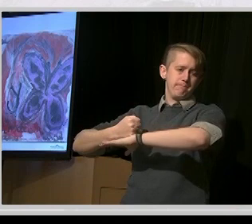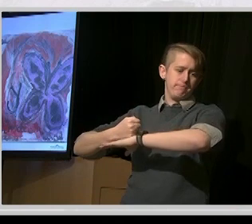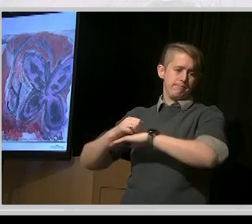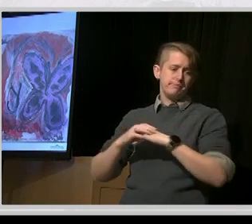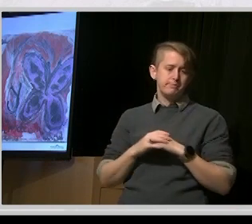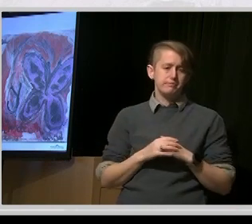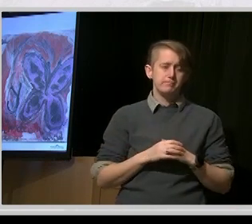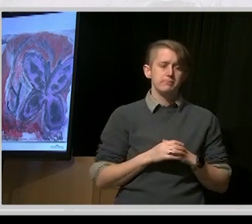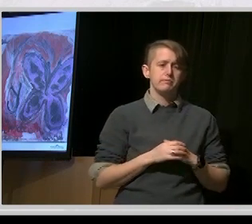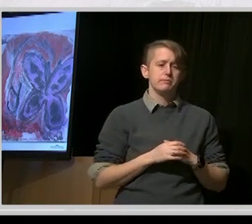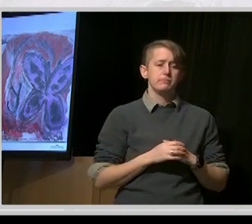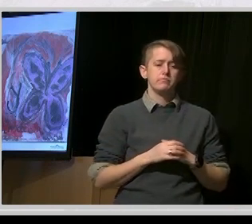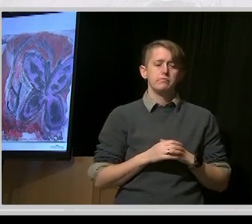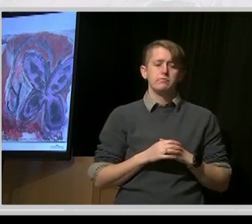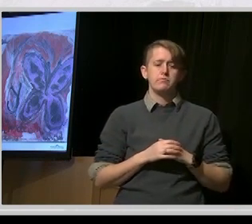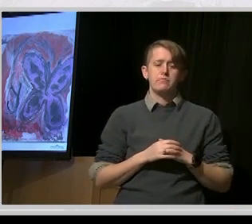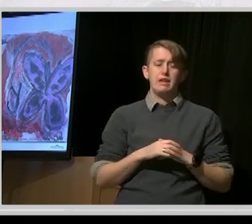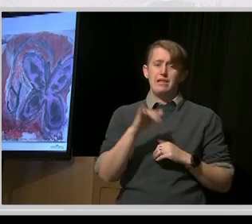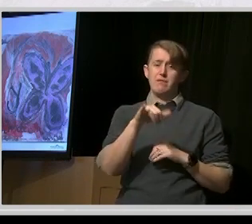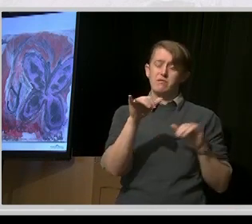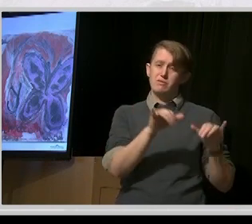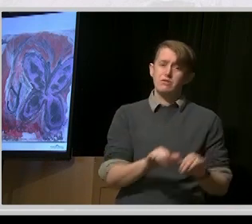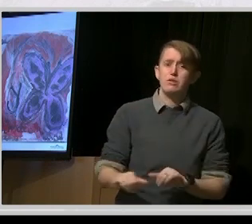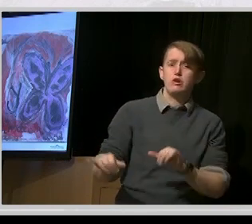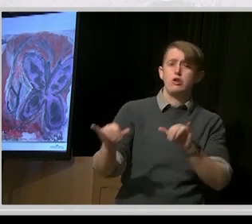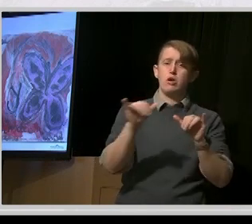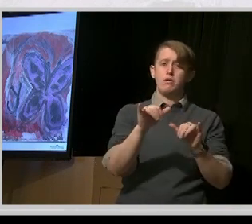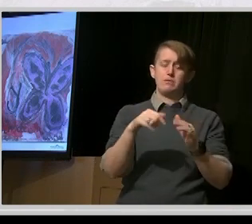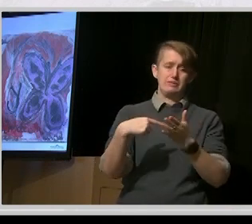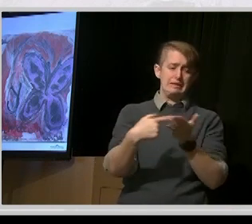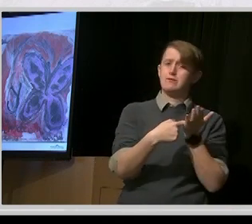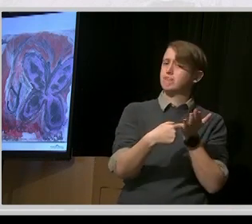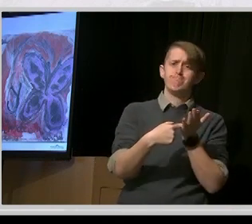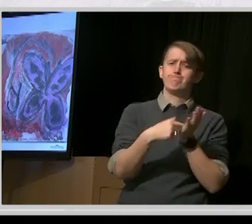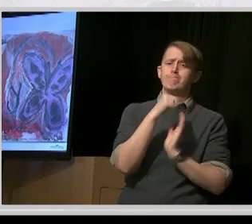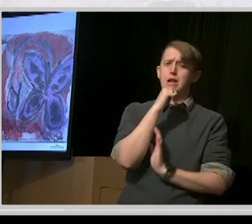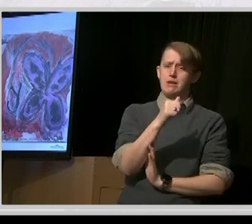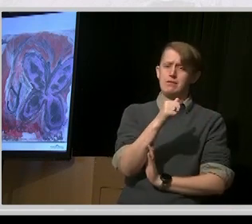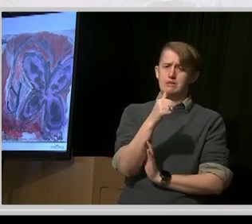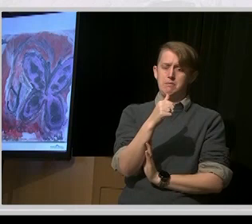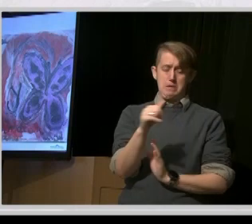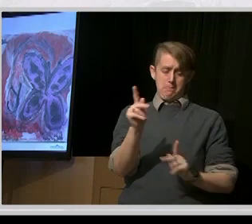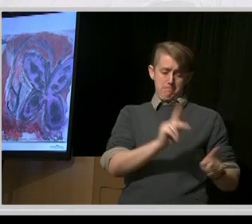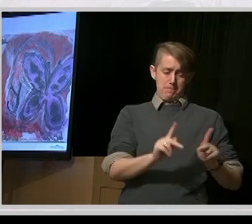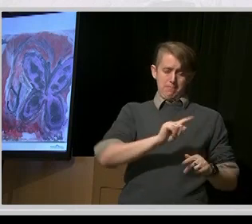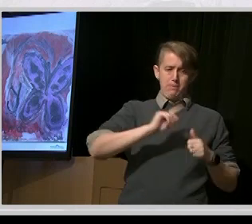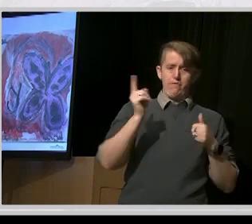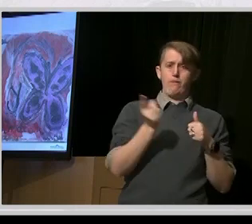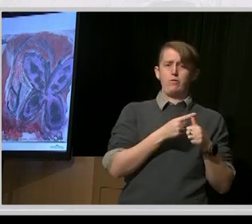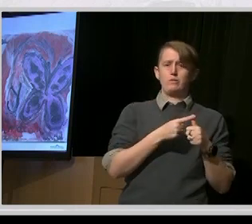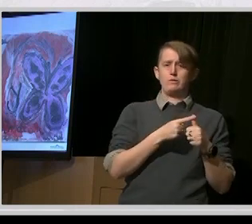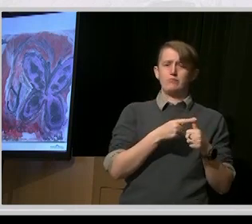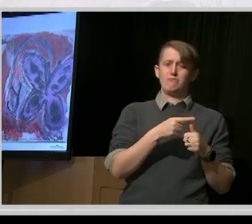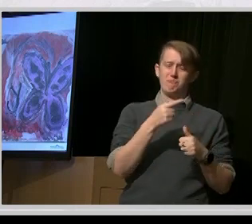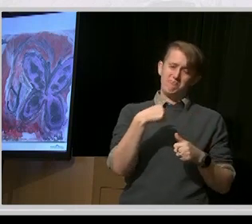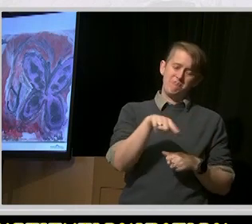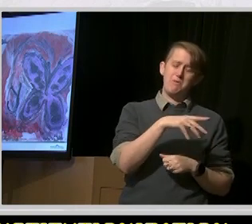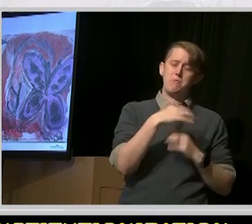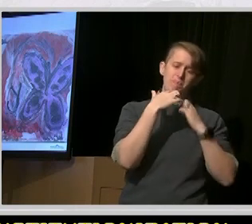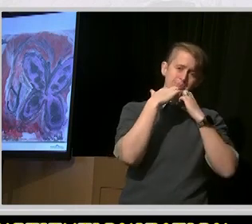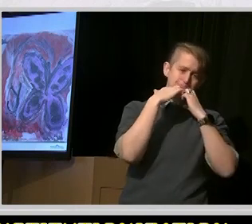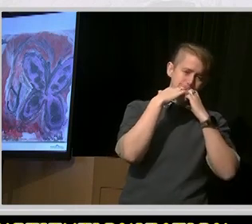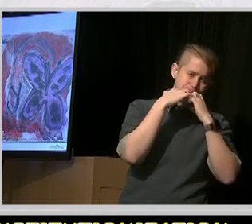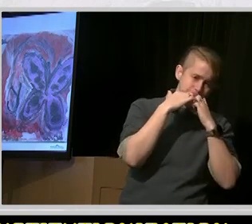but an important word to people first. And in fact, something that doesn't need to be translated into plain